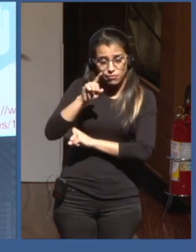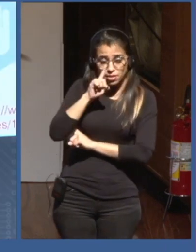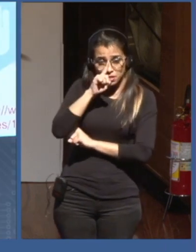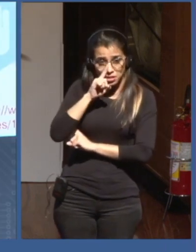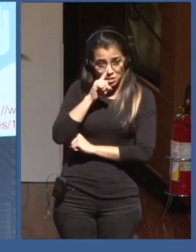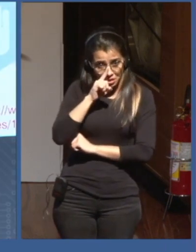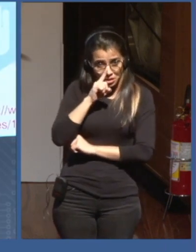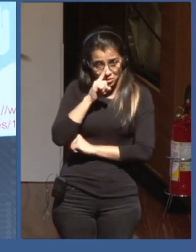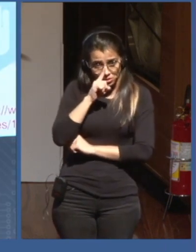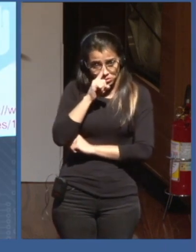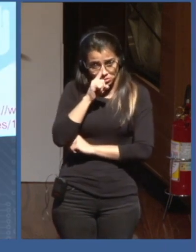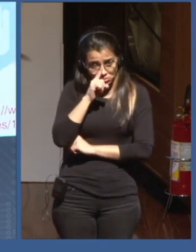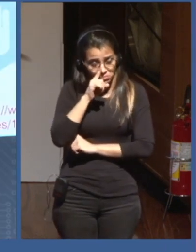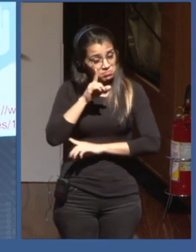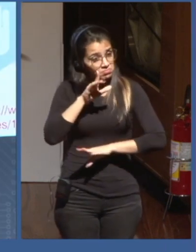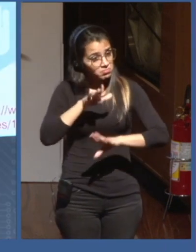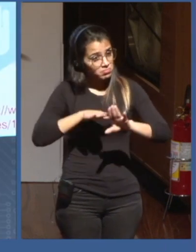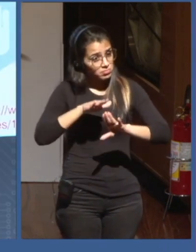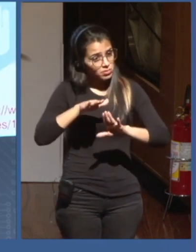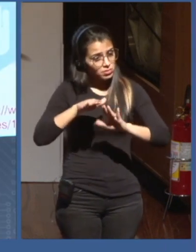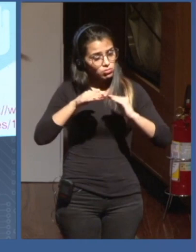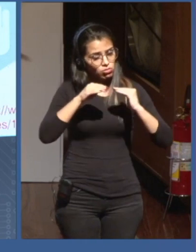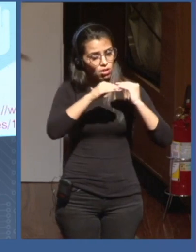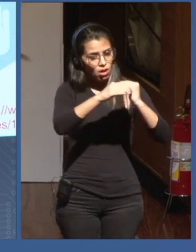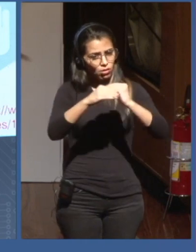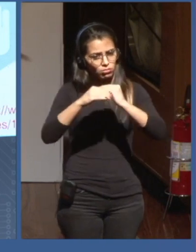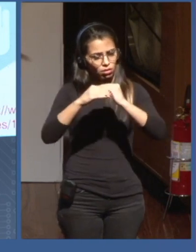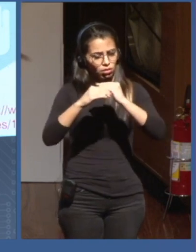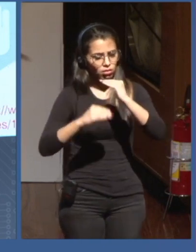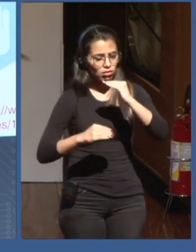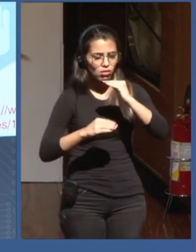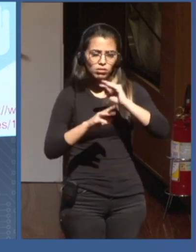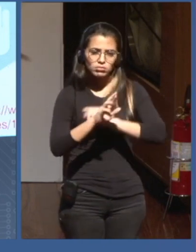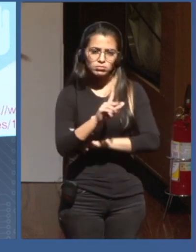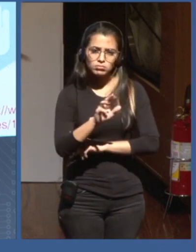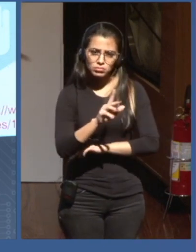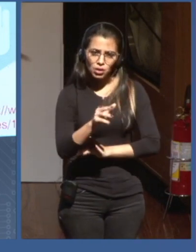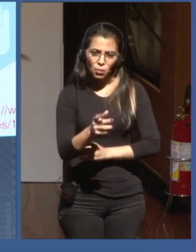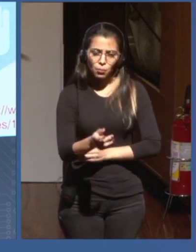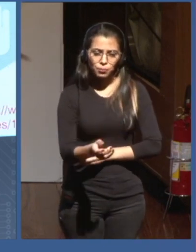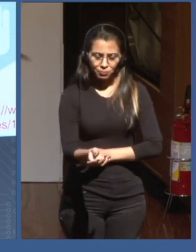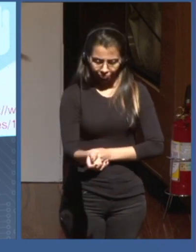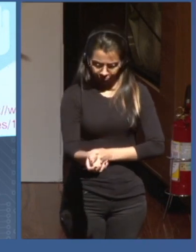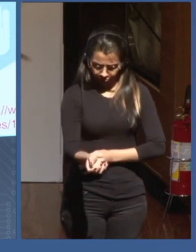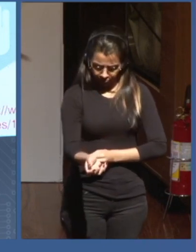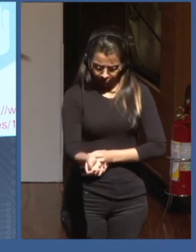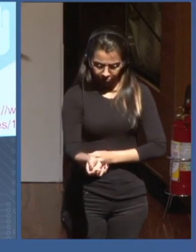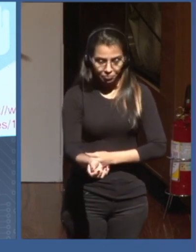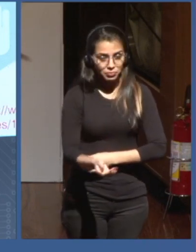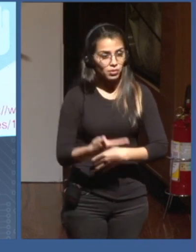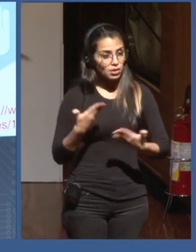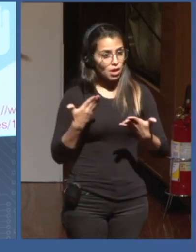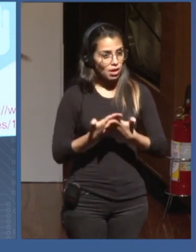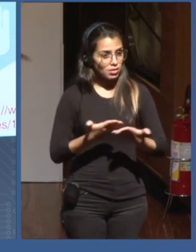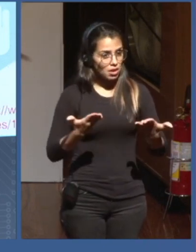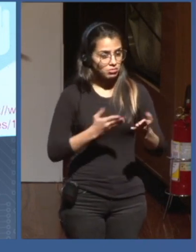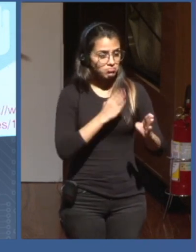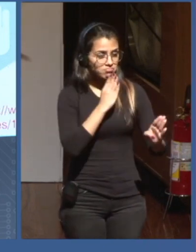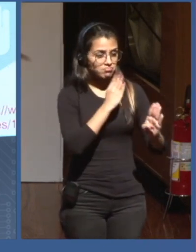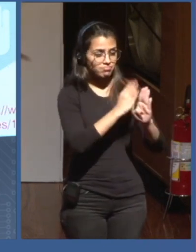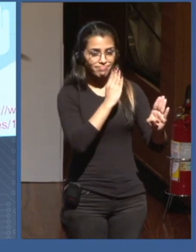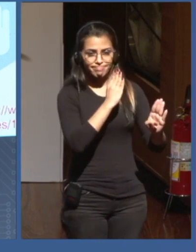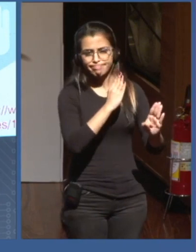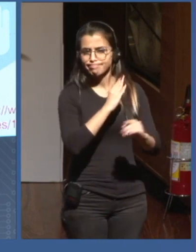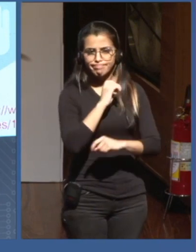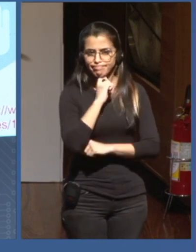inequalities, inequities, and so on and so forth. Well, nobody has figured it out. So, it's a very, very